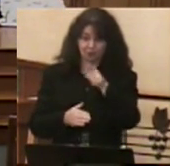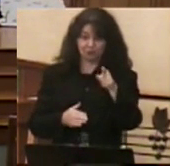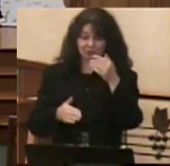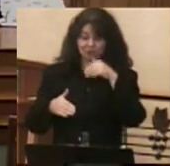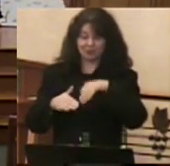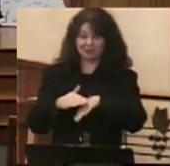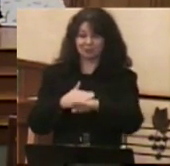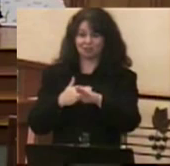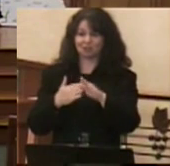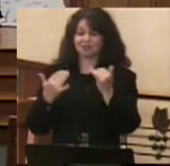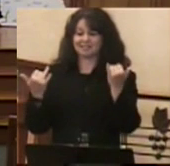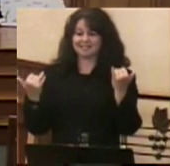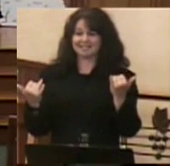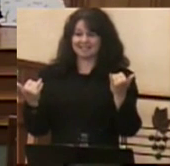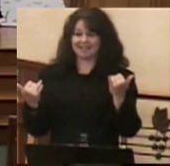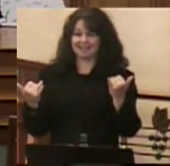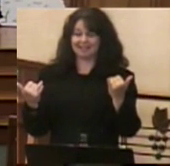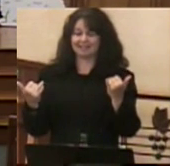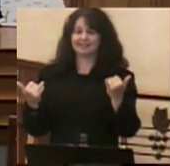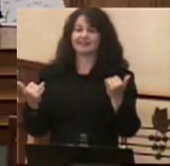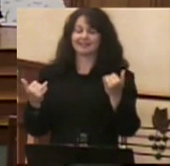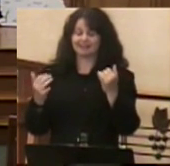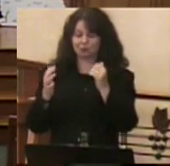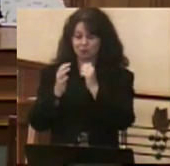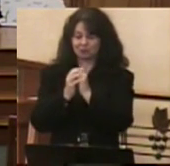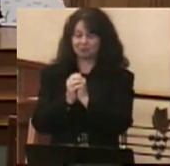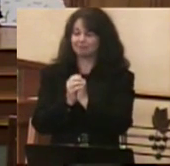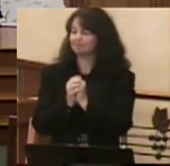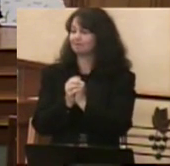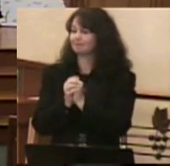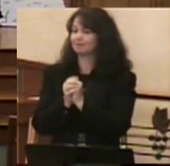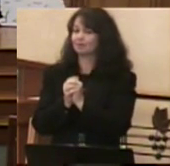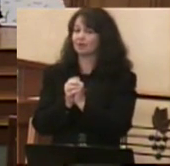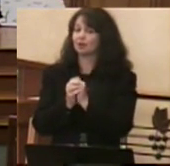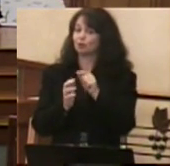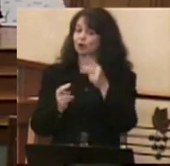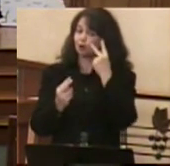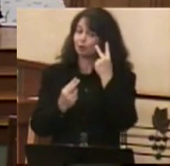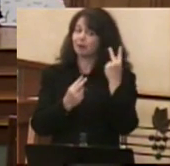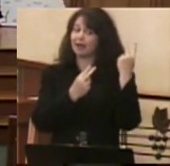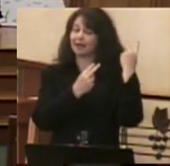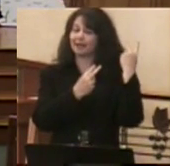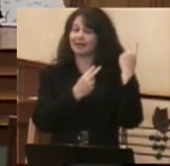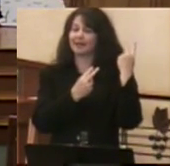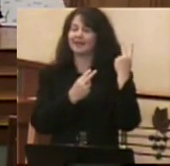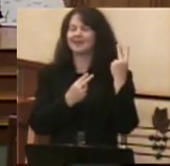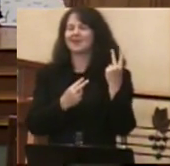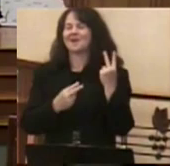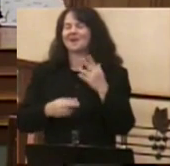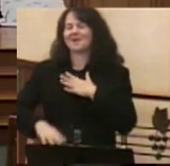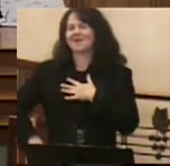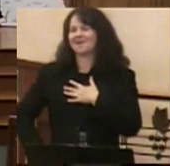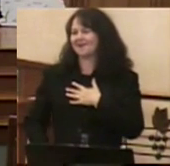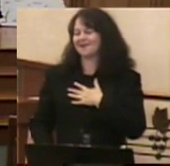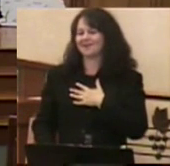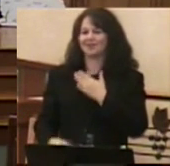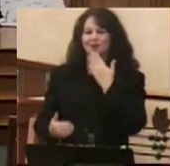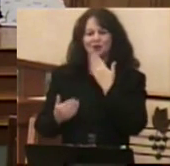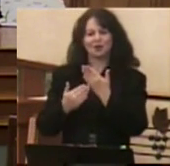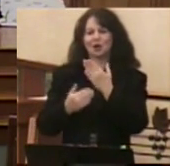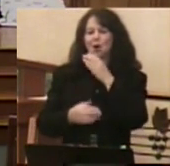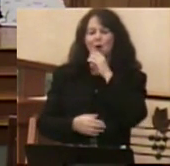into this space for worship today? Where do you look back and wistfully say, ah, the good